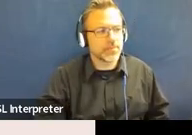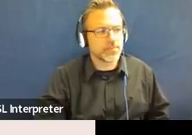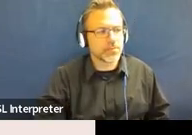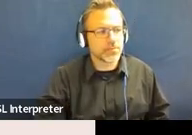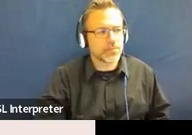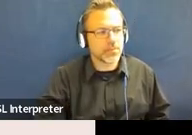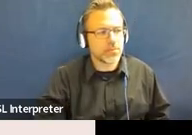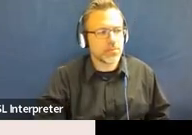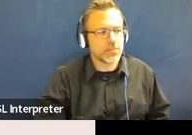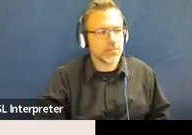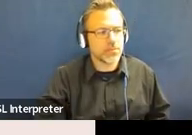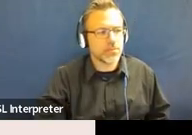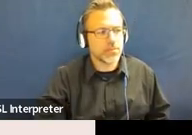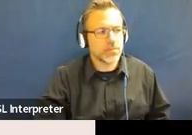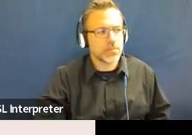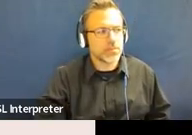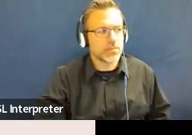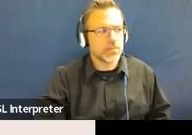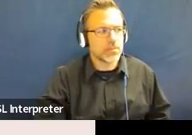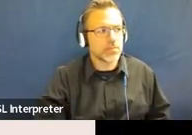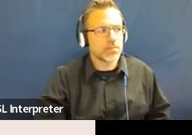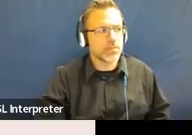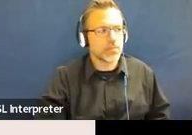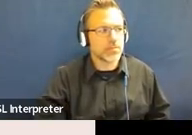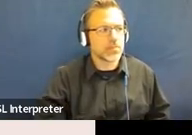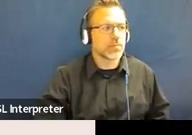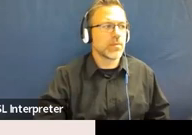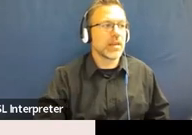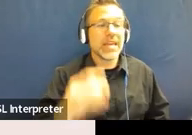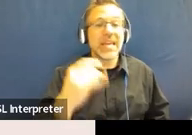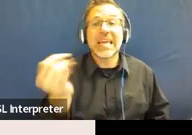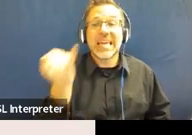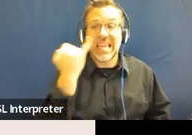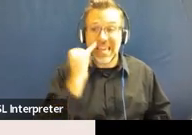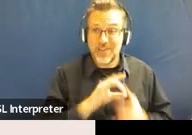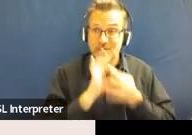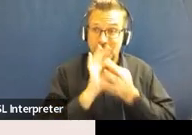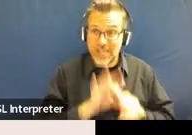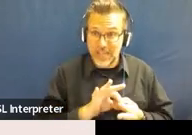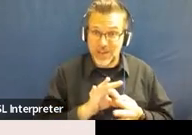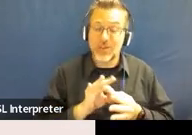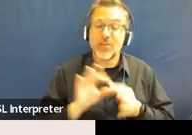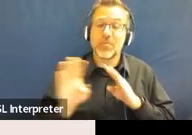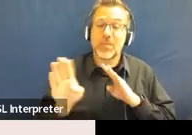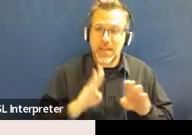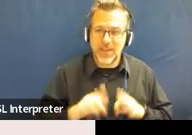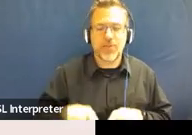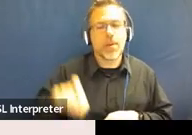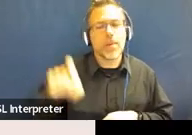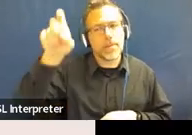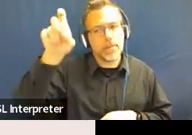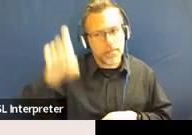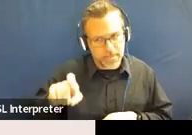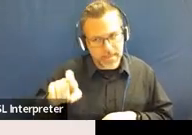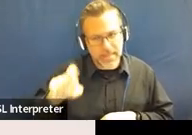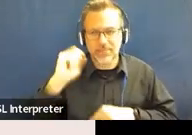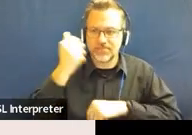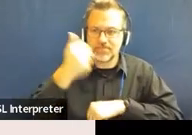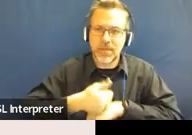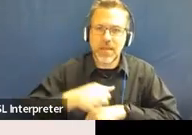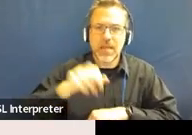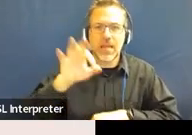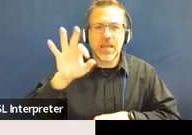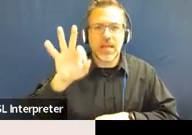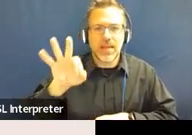So if it's determined to be a manifestation, you must conduct that FBA. You must implement a BIP